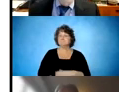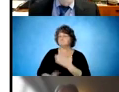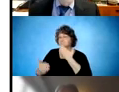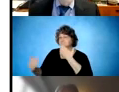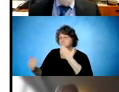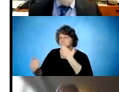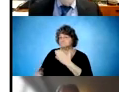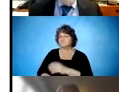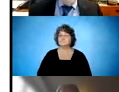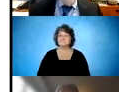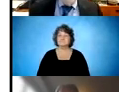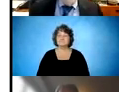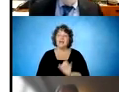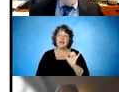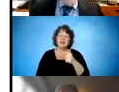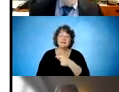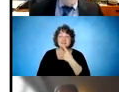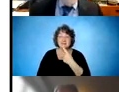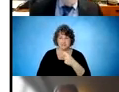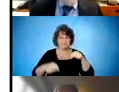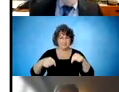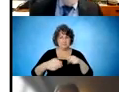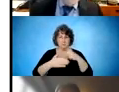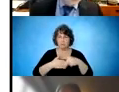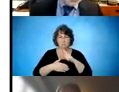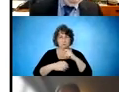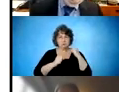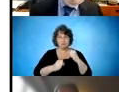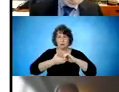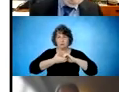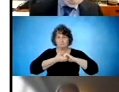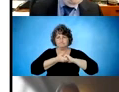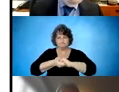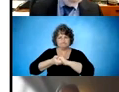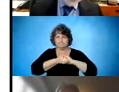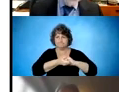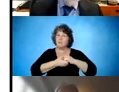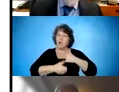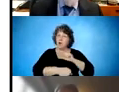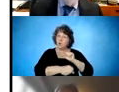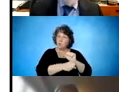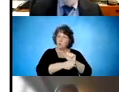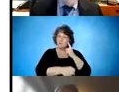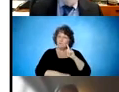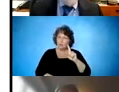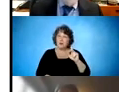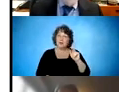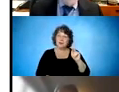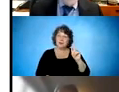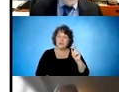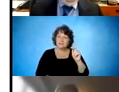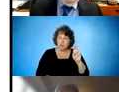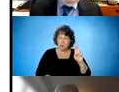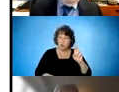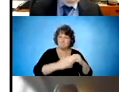is a collaborative program. I work for Kessler Foundation. So even though I'm a physician by background, I